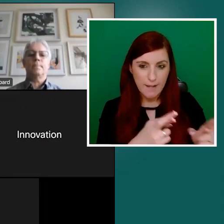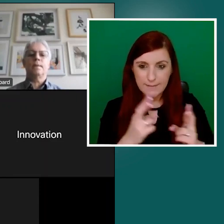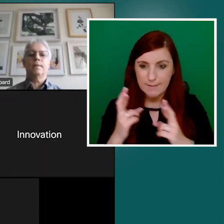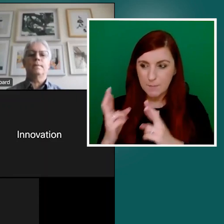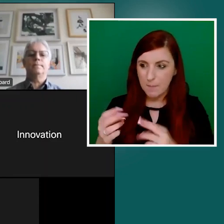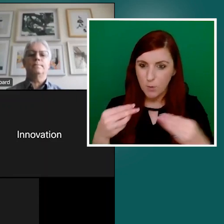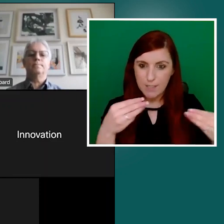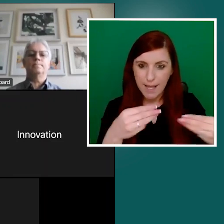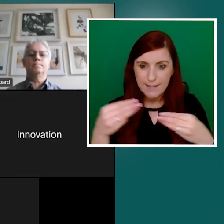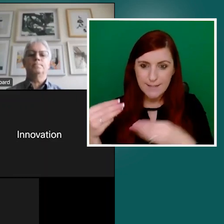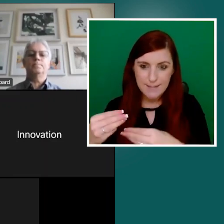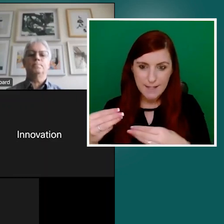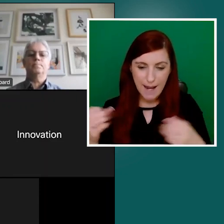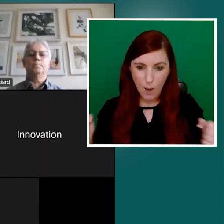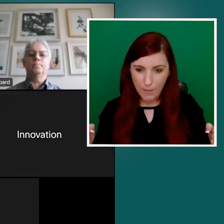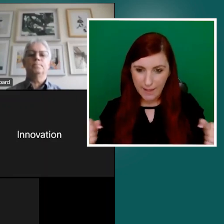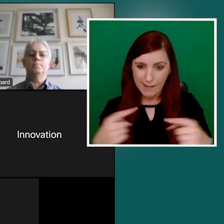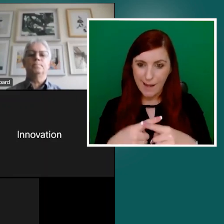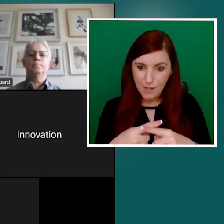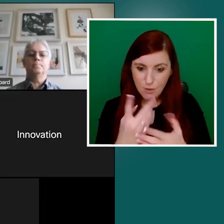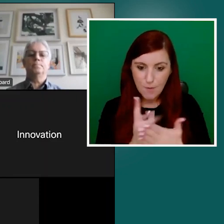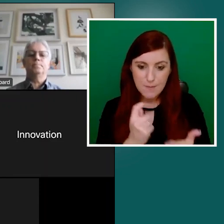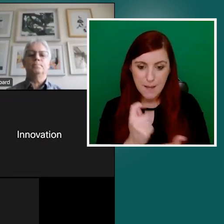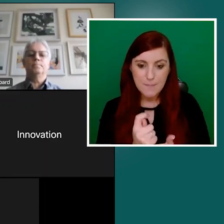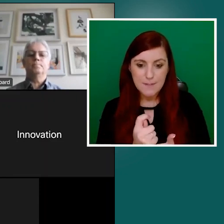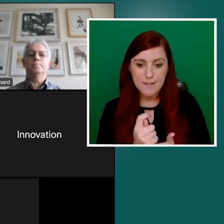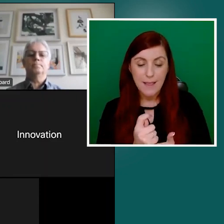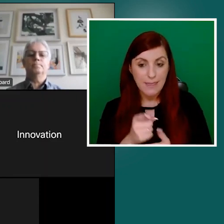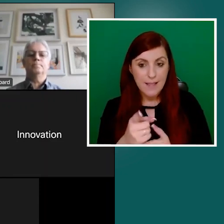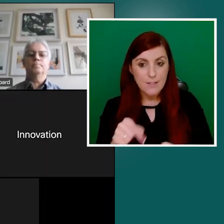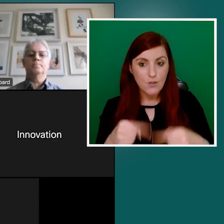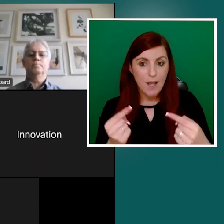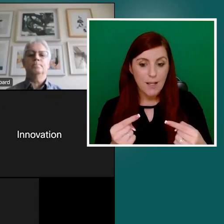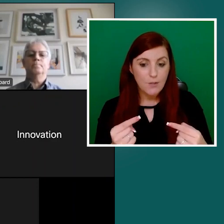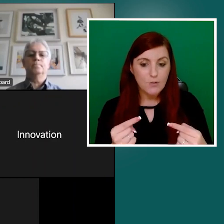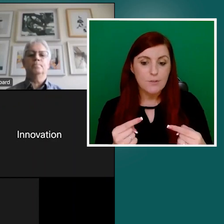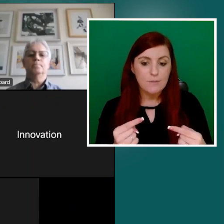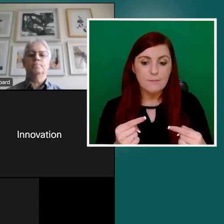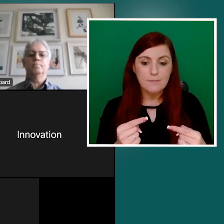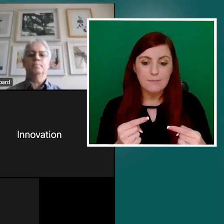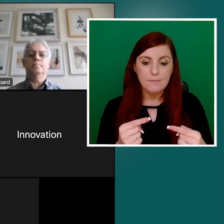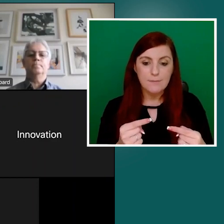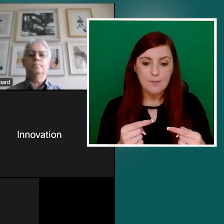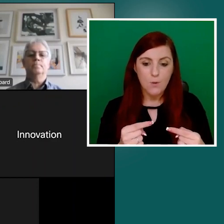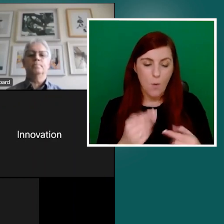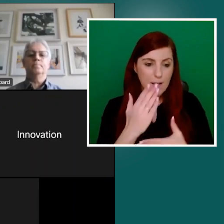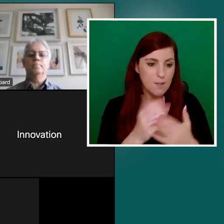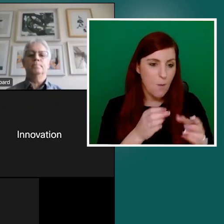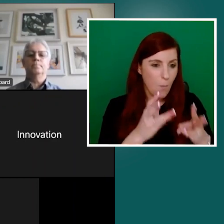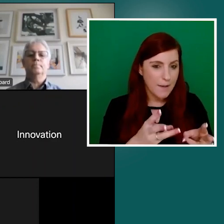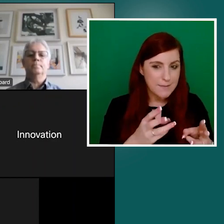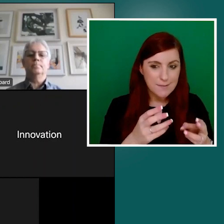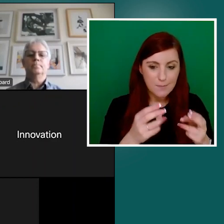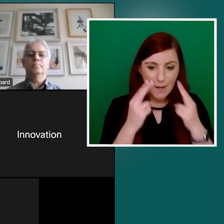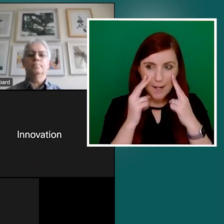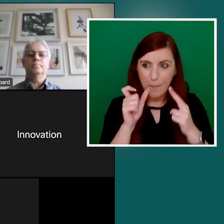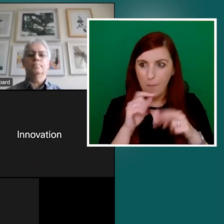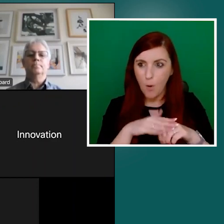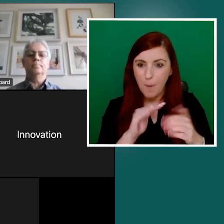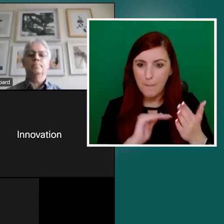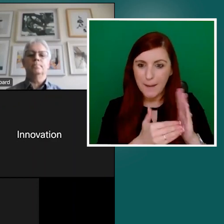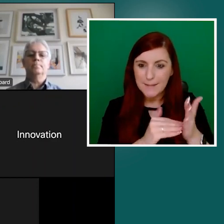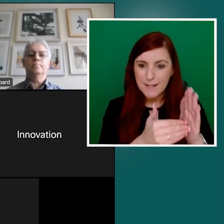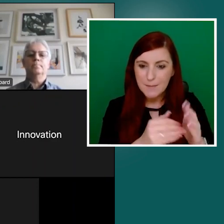that is, is, is, is challenging. And it's kind of maybe in some ways where it makes this just that little bit more difficult. think, you know,